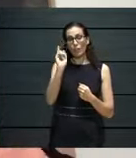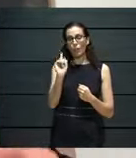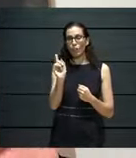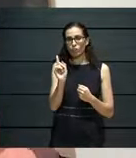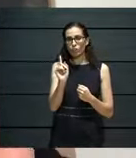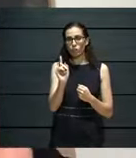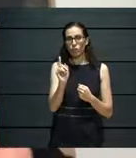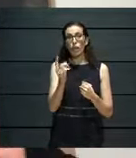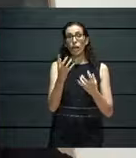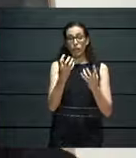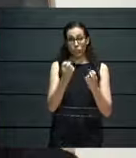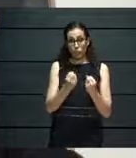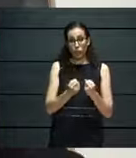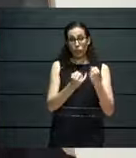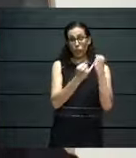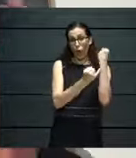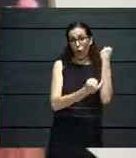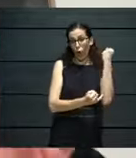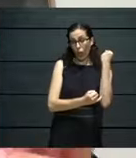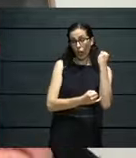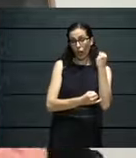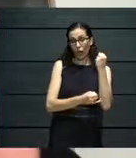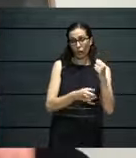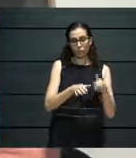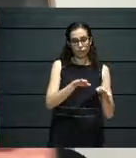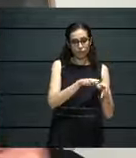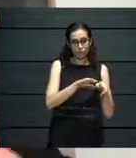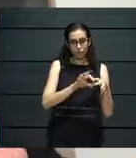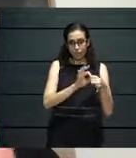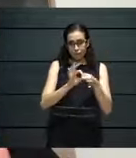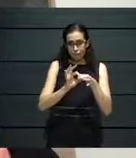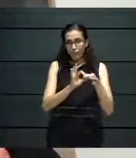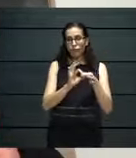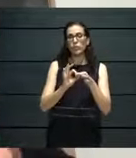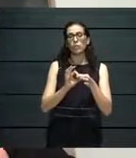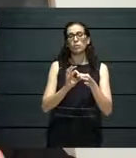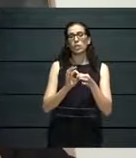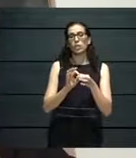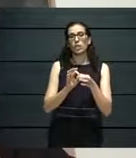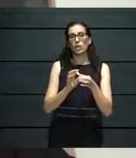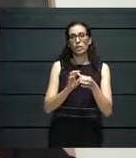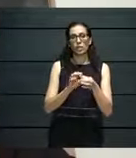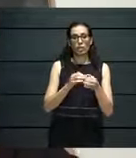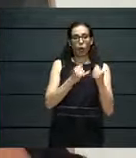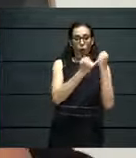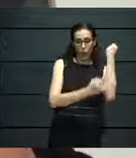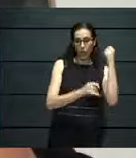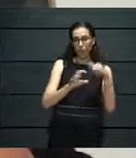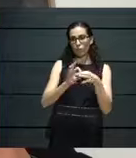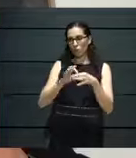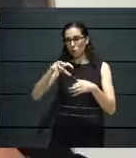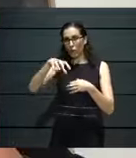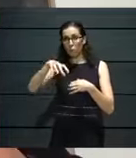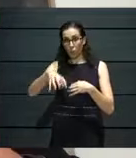an online space side-by-side, its physical space, was actually something that